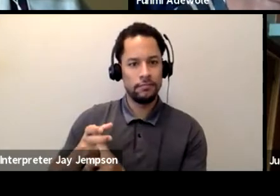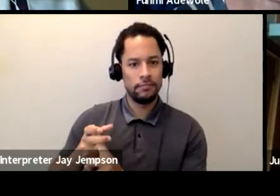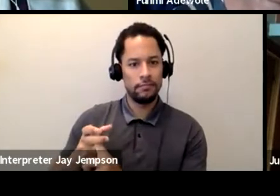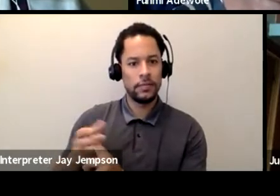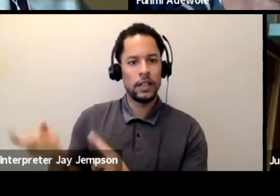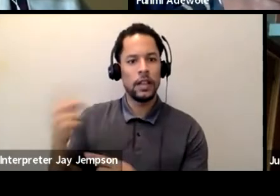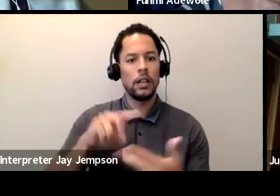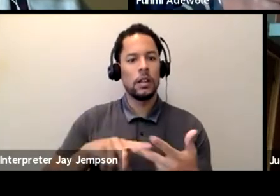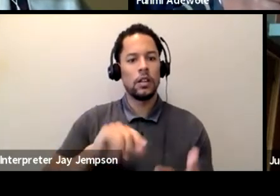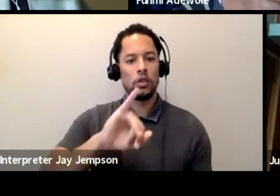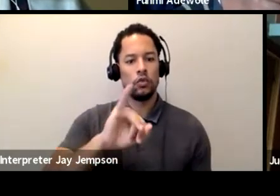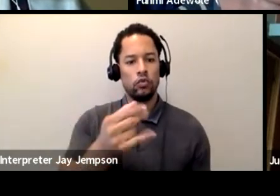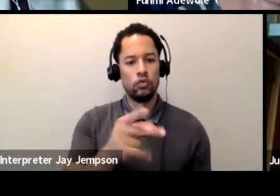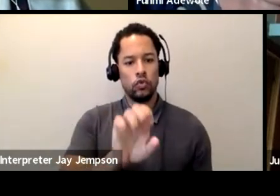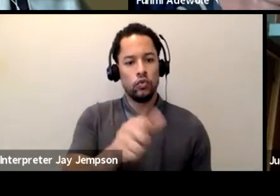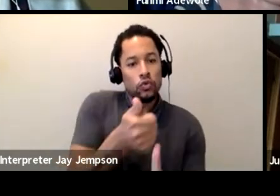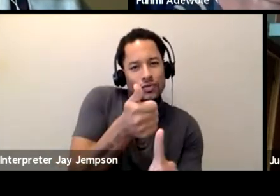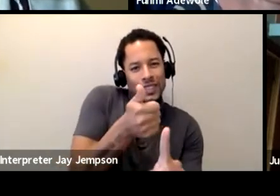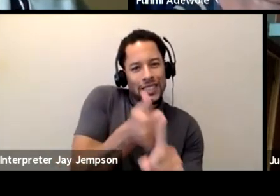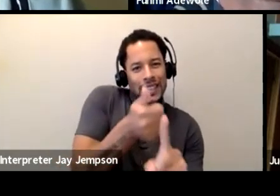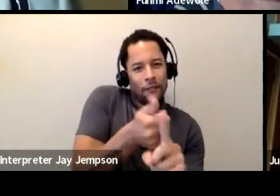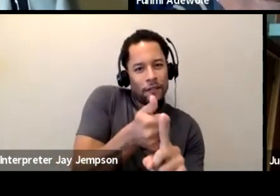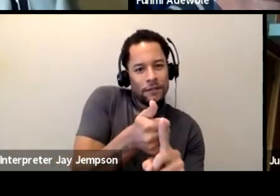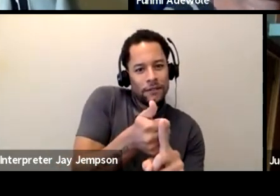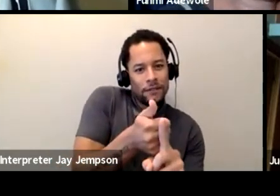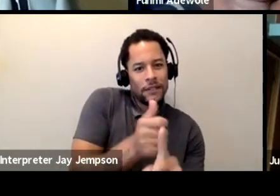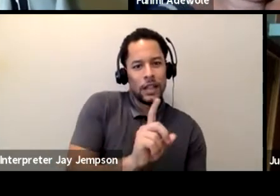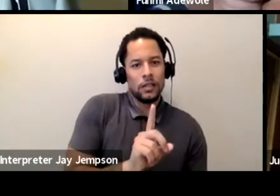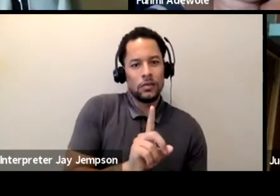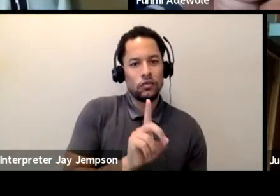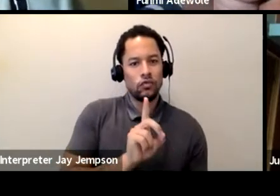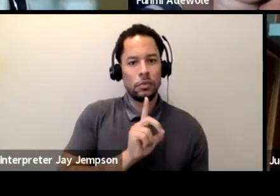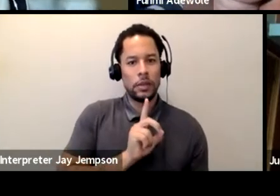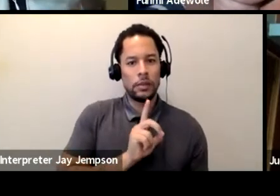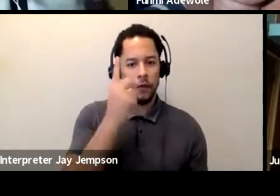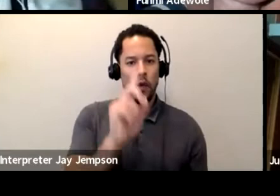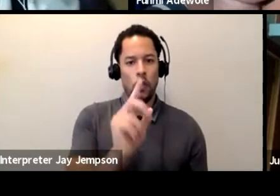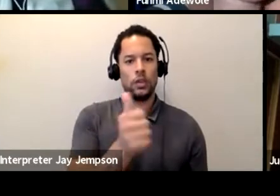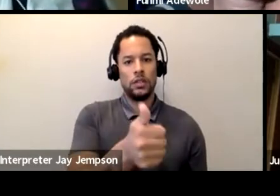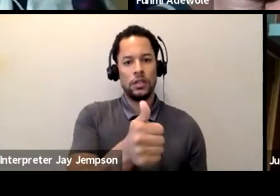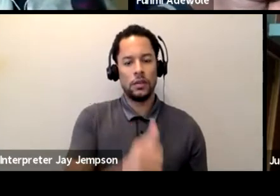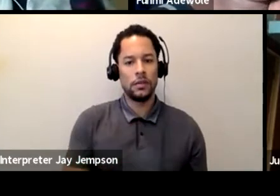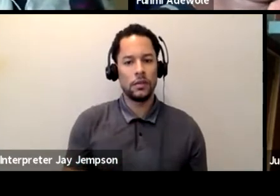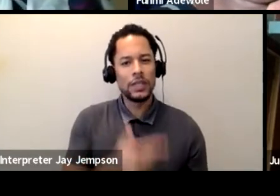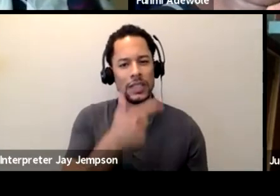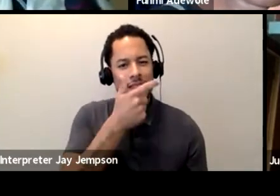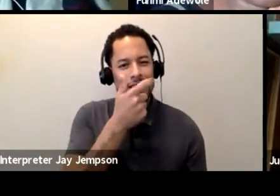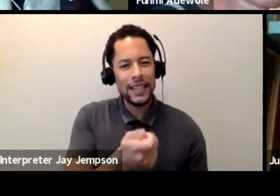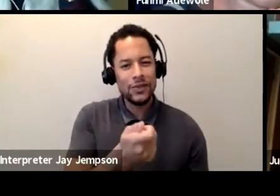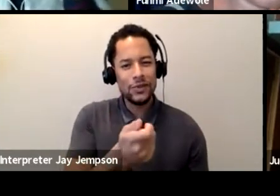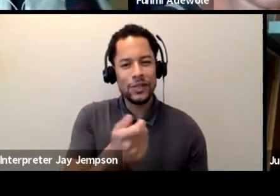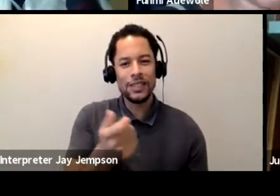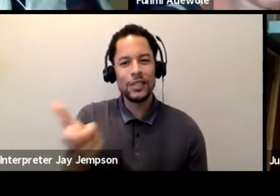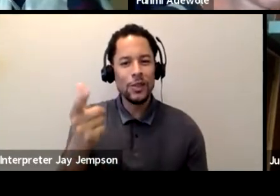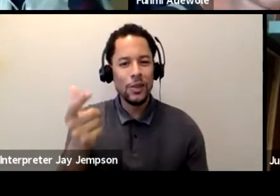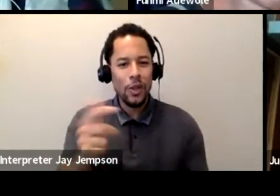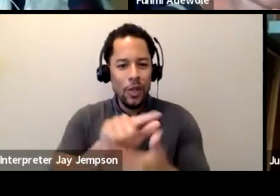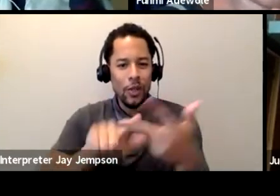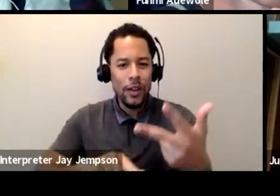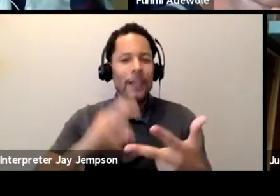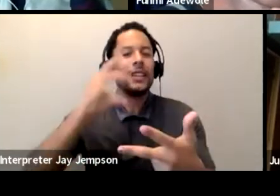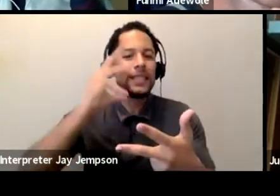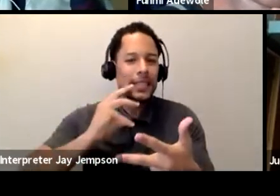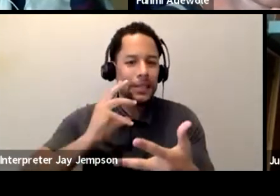you self-dramatogged, which is interesting. You know, when I was pulling this, this episode together,